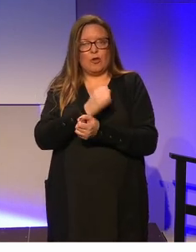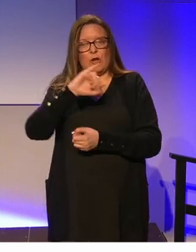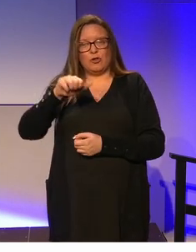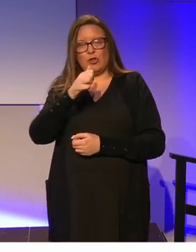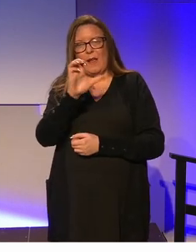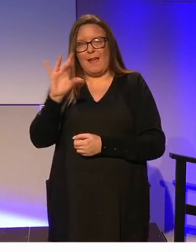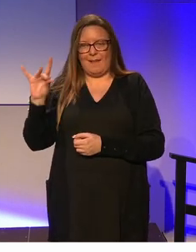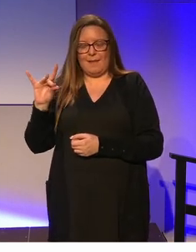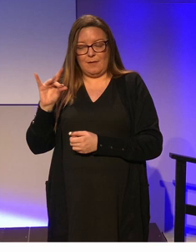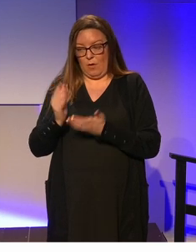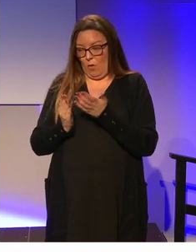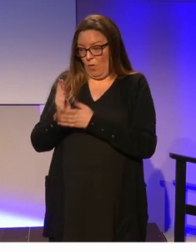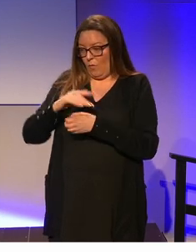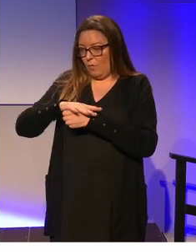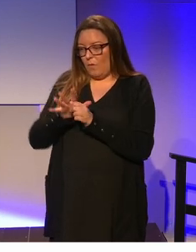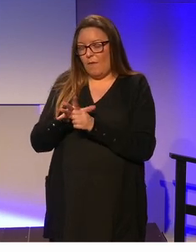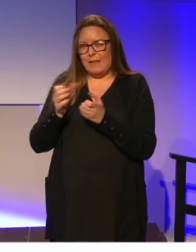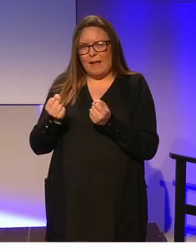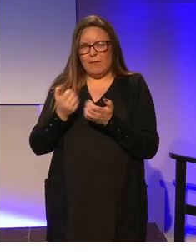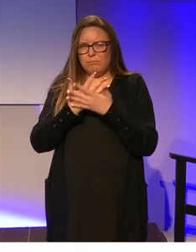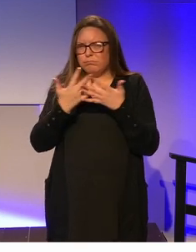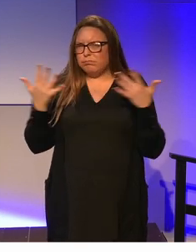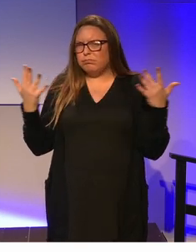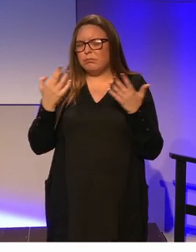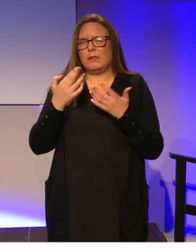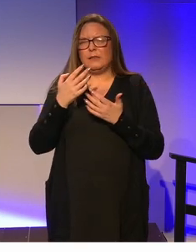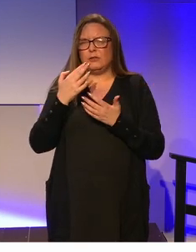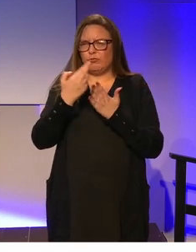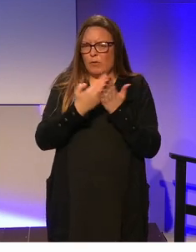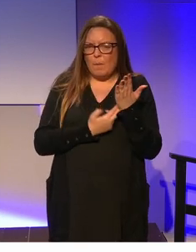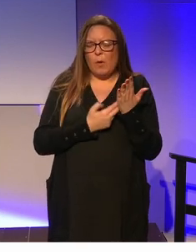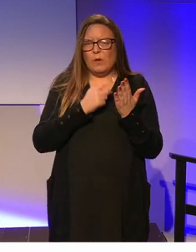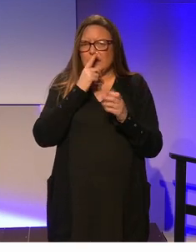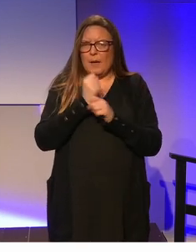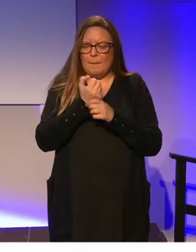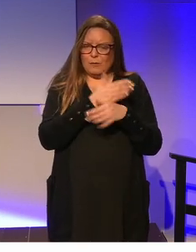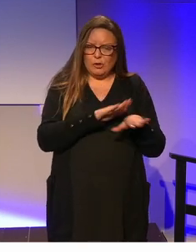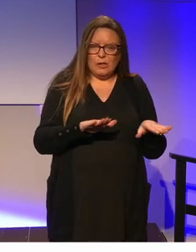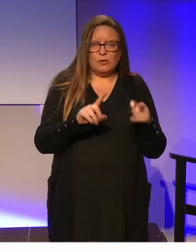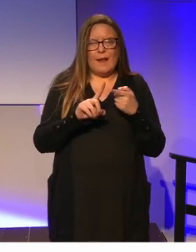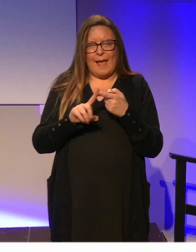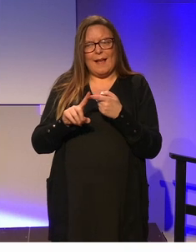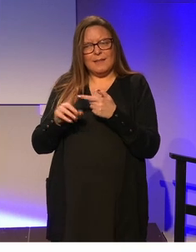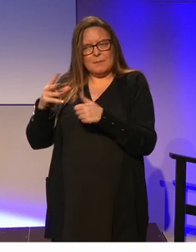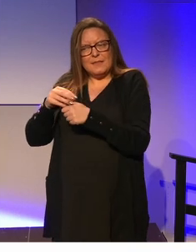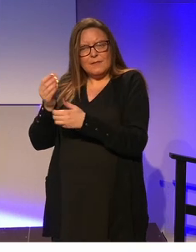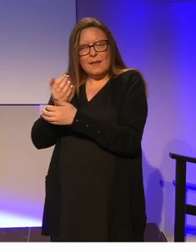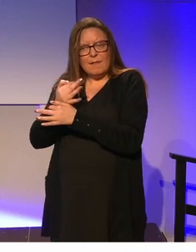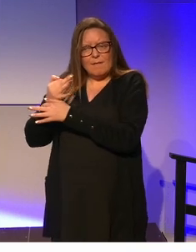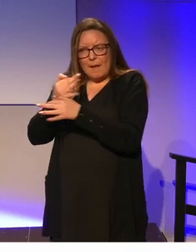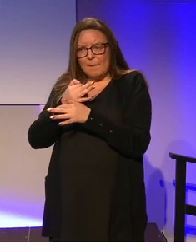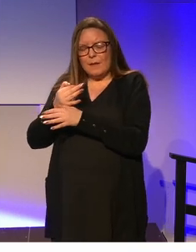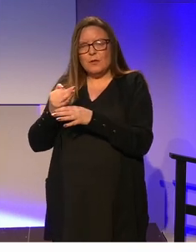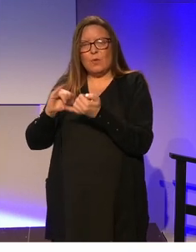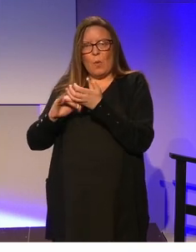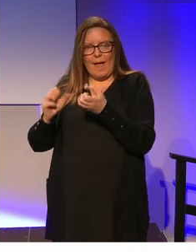the COVID-19 pandemic there were many reports of children and families and in particular children with special educational needs and the